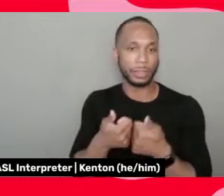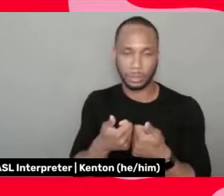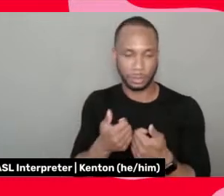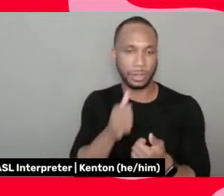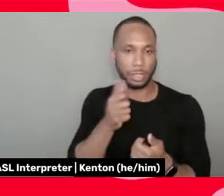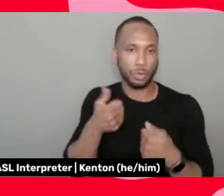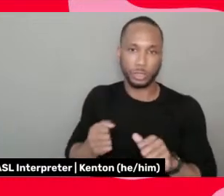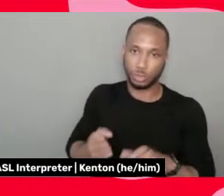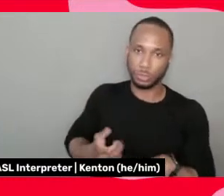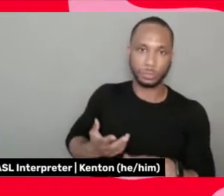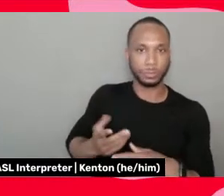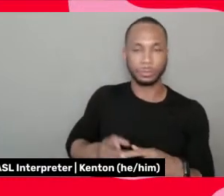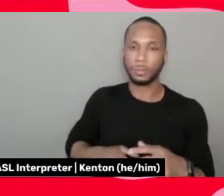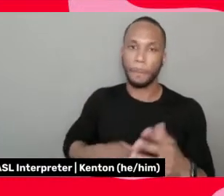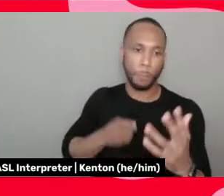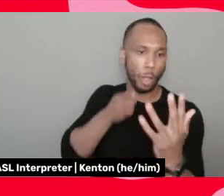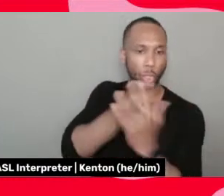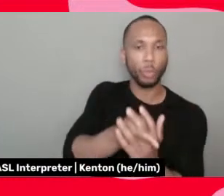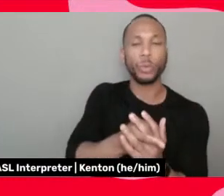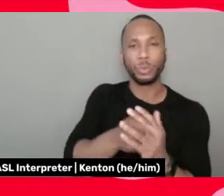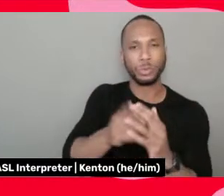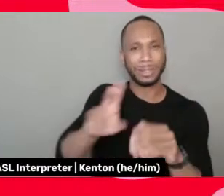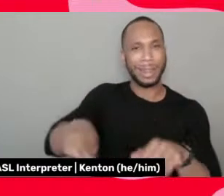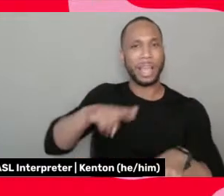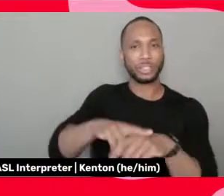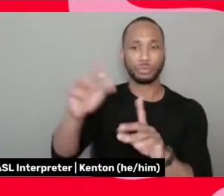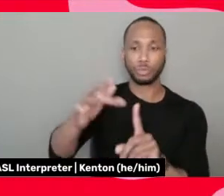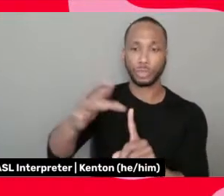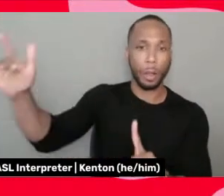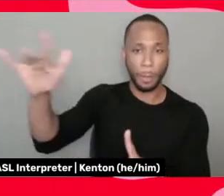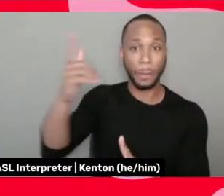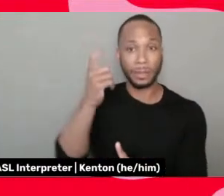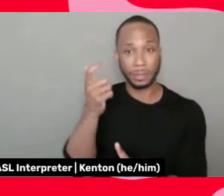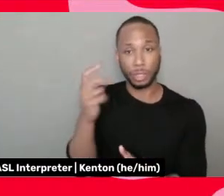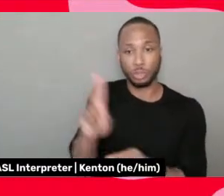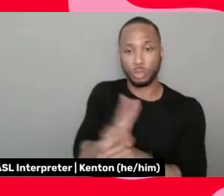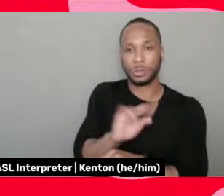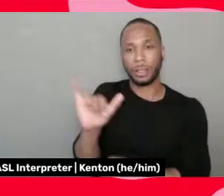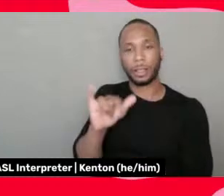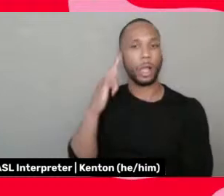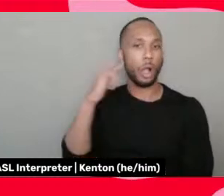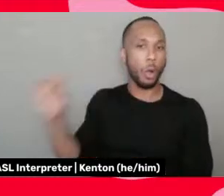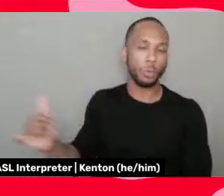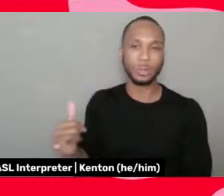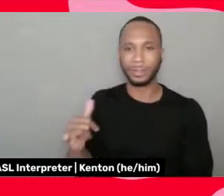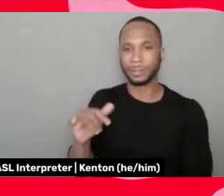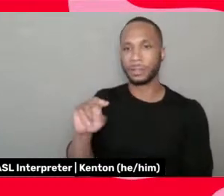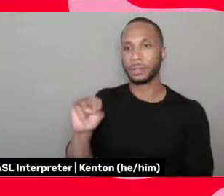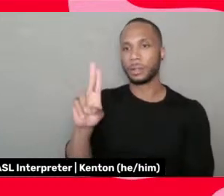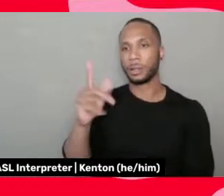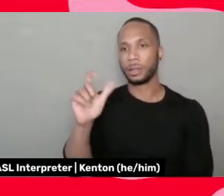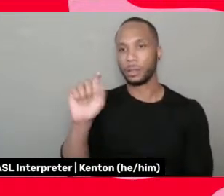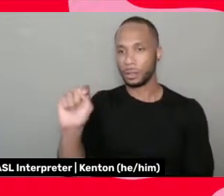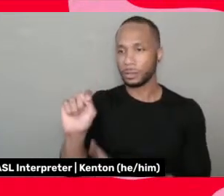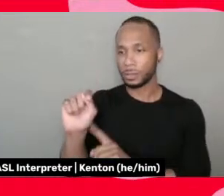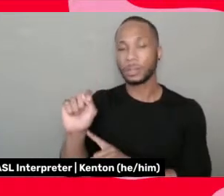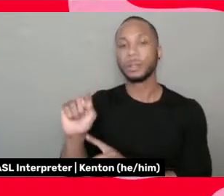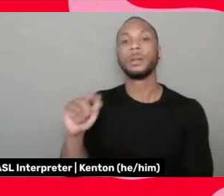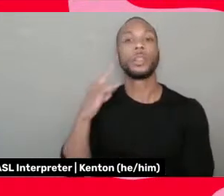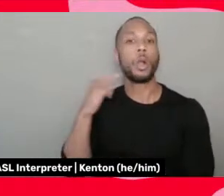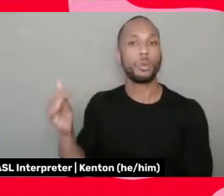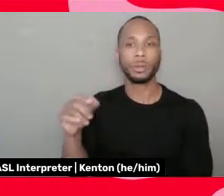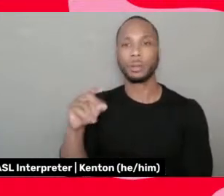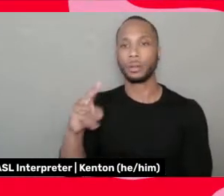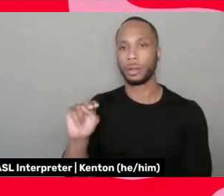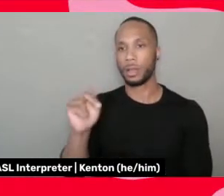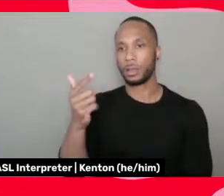because it's held before you like the golden nugget and it really isn't. What is the golden nugget is being